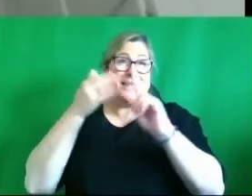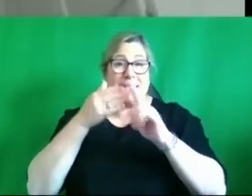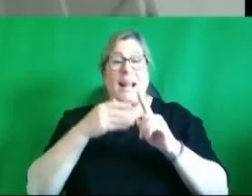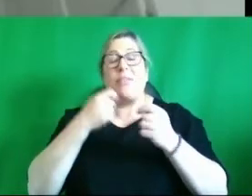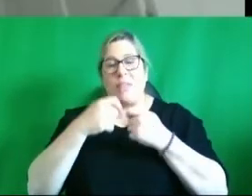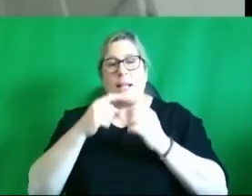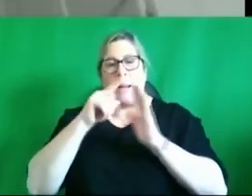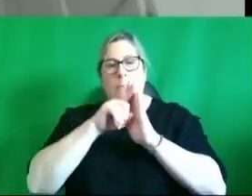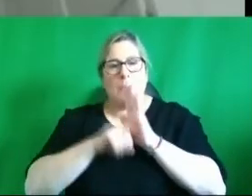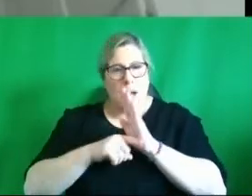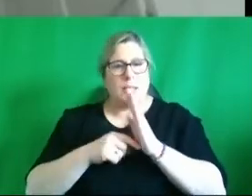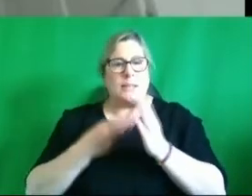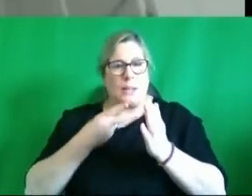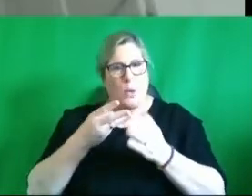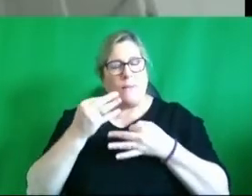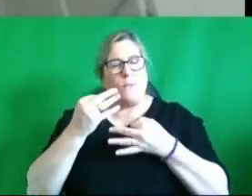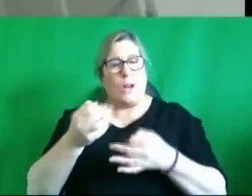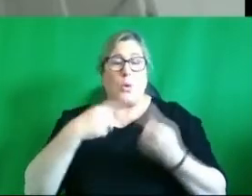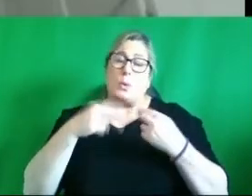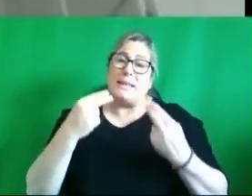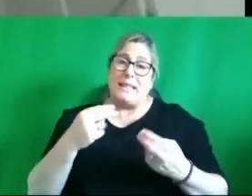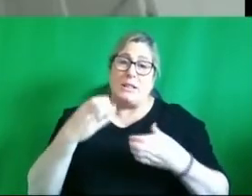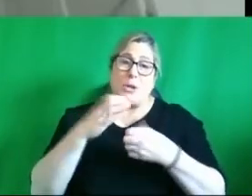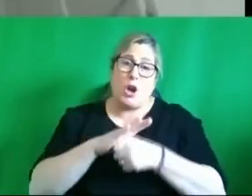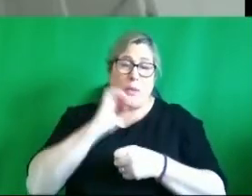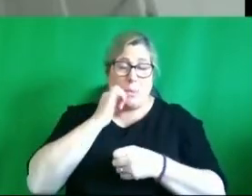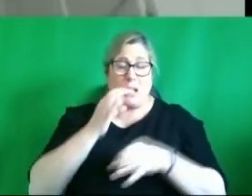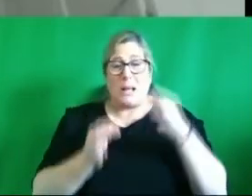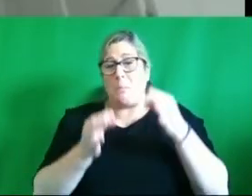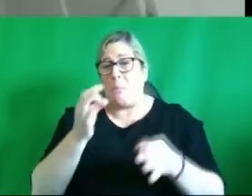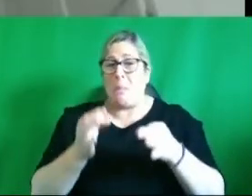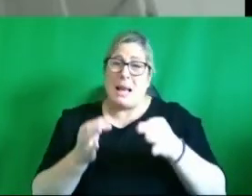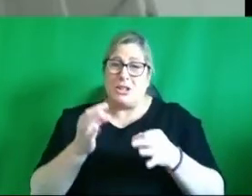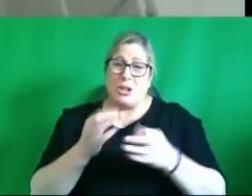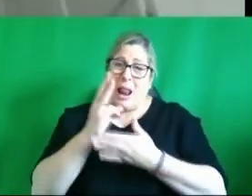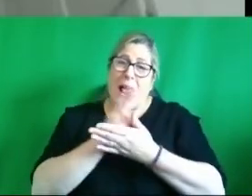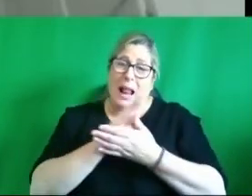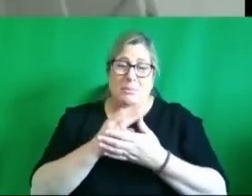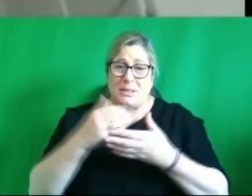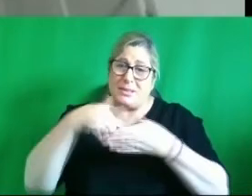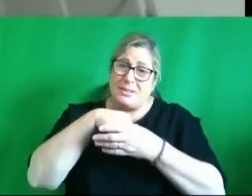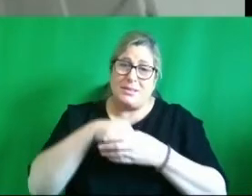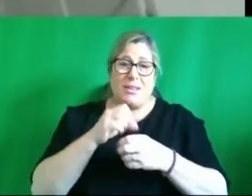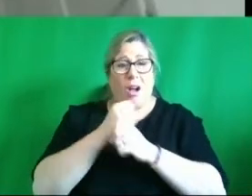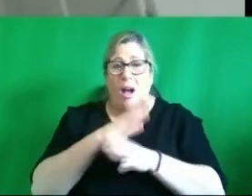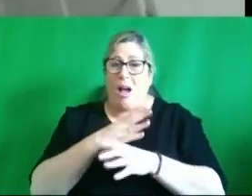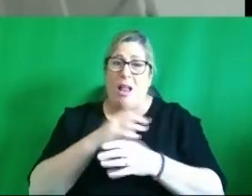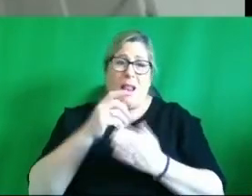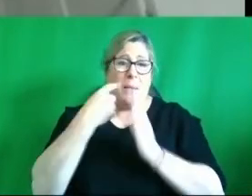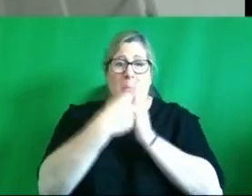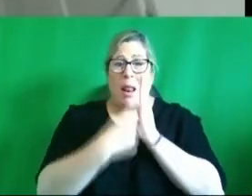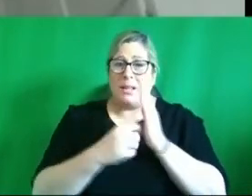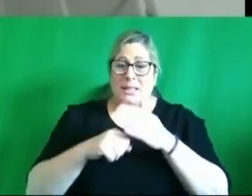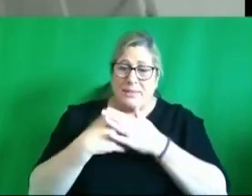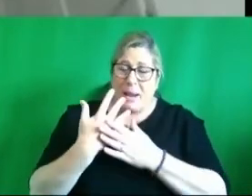and we have to be careful because there is a political element to all policy development and implementation so i think if we're focusing